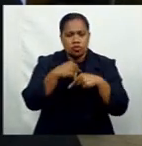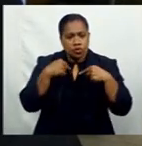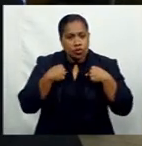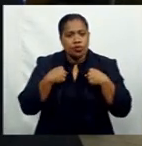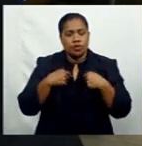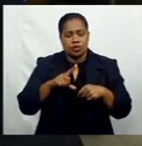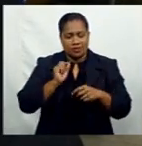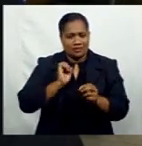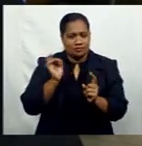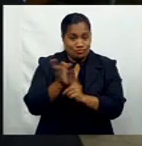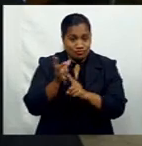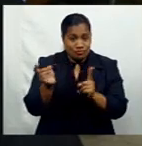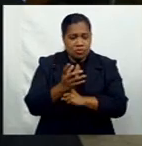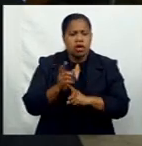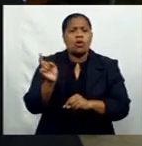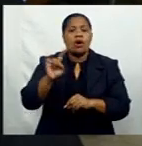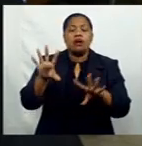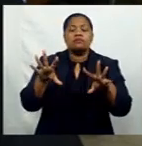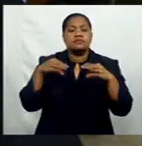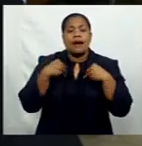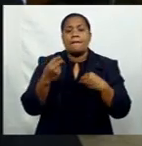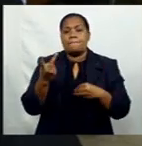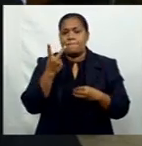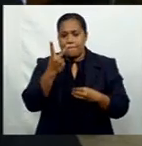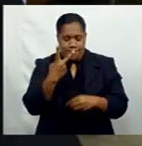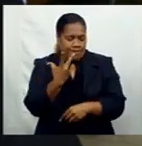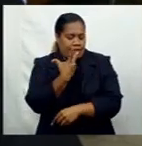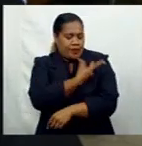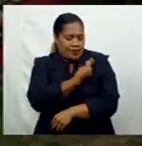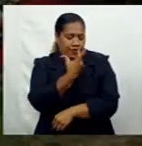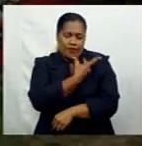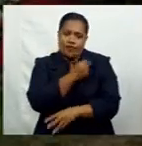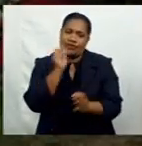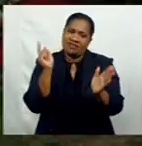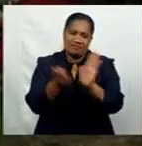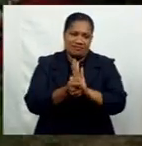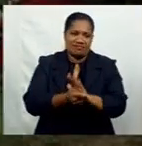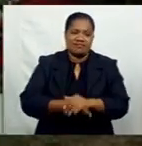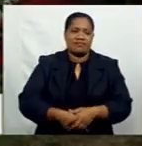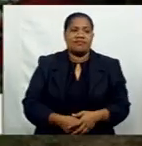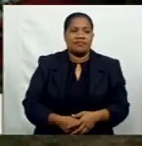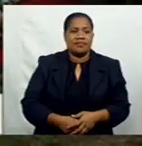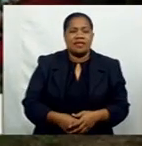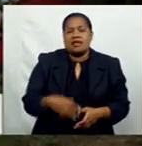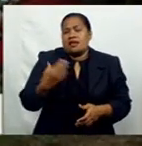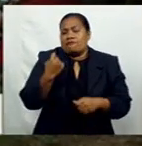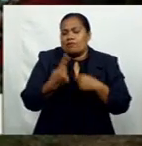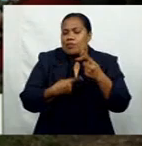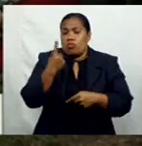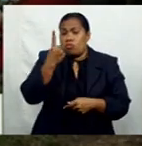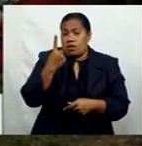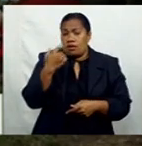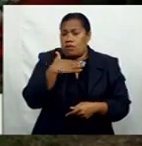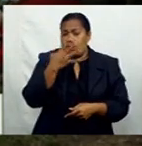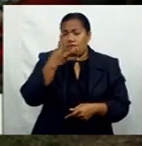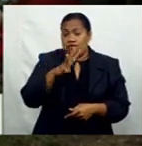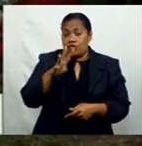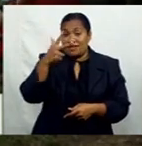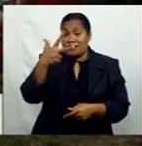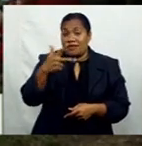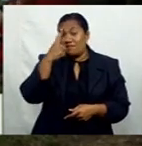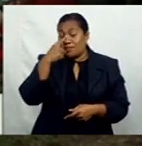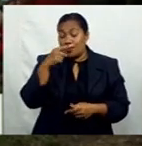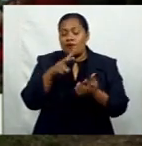stride, and that is to receive both the jabs as soon as possible. There are about 148 Tadi villages.